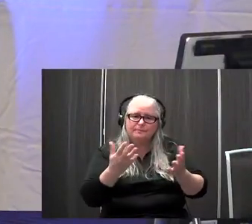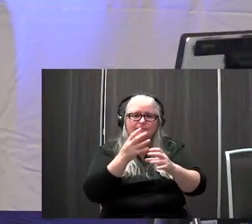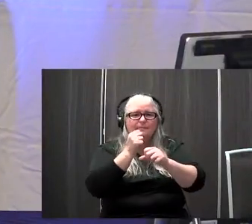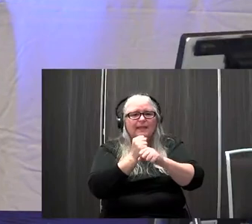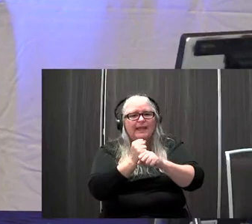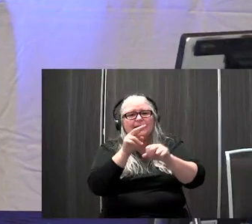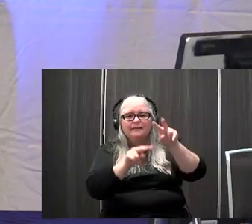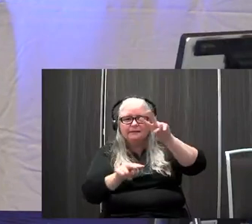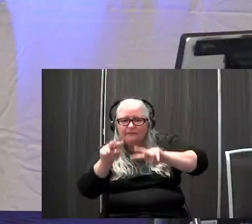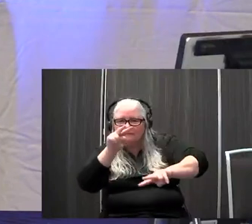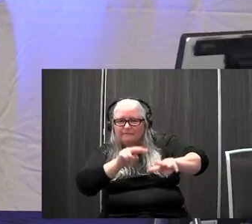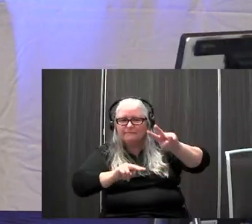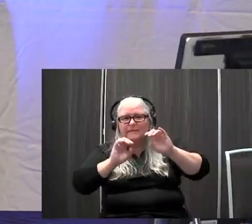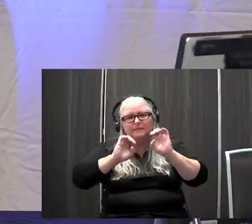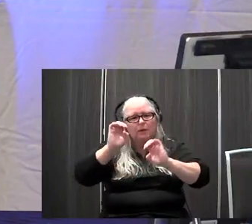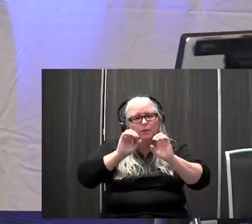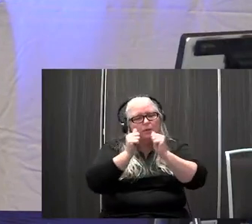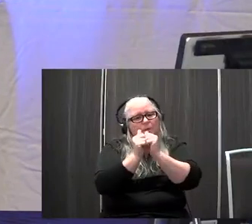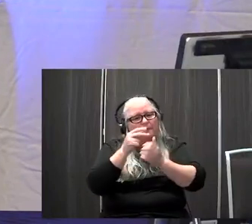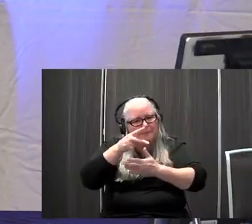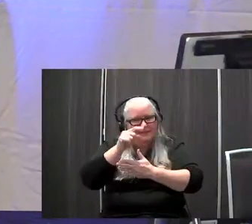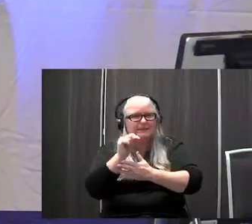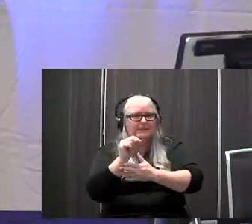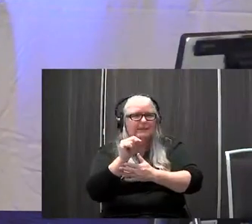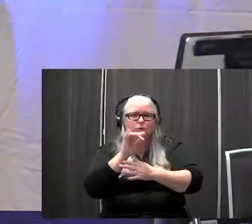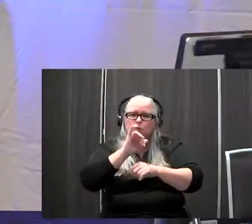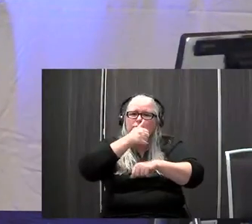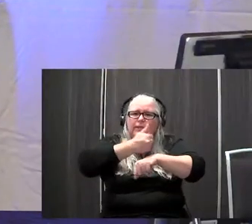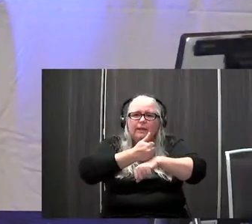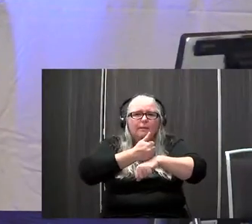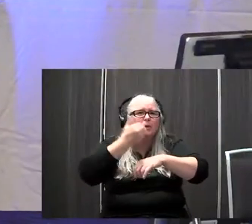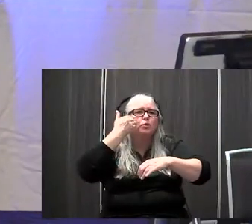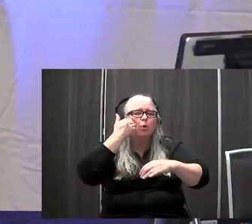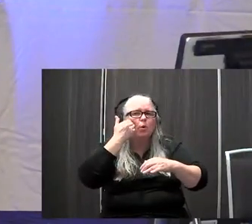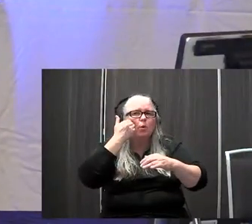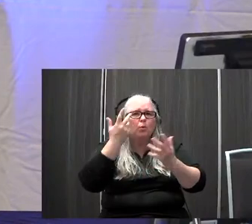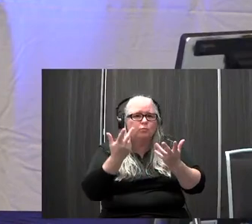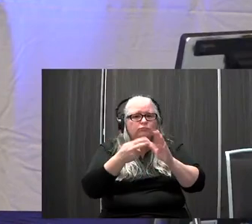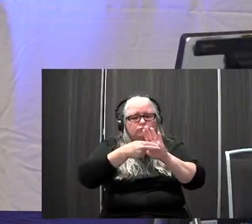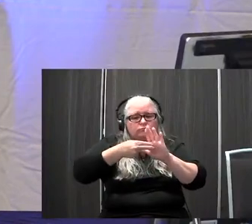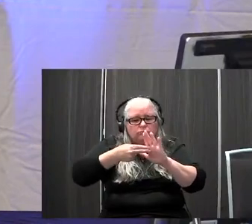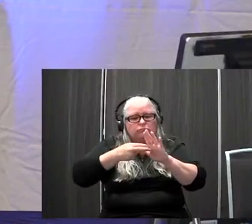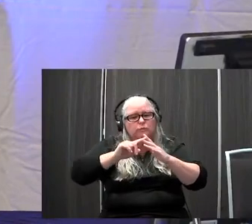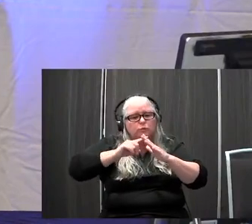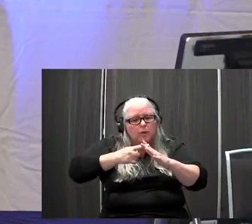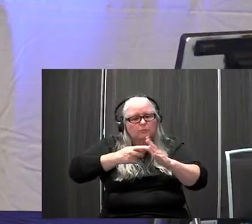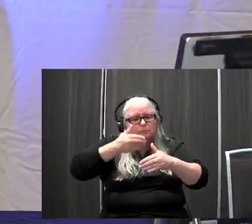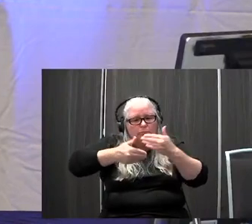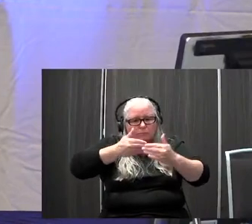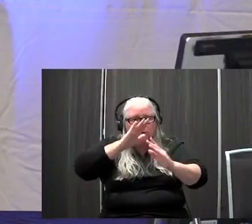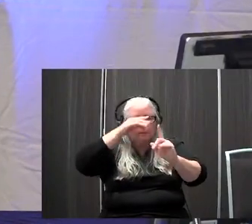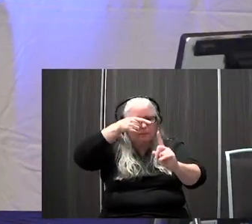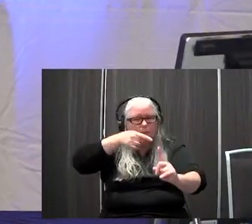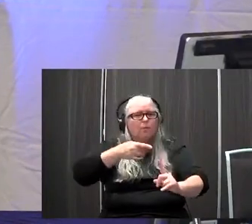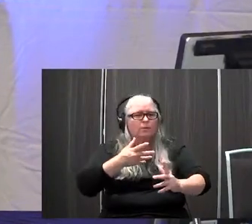vestibular rehab PT, um, to kind of set the bar and get a baseline. Um, and you know, it may be